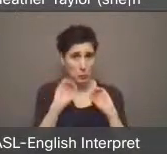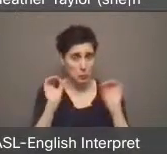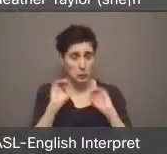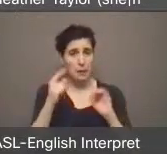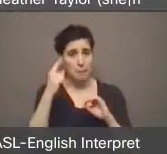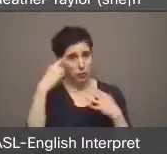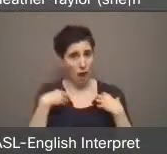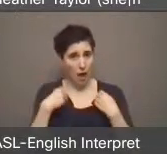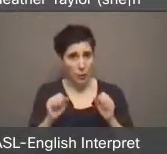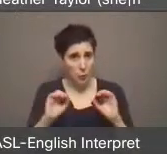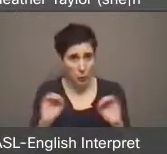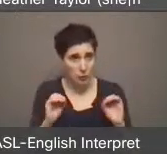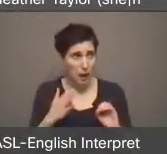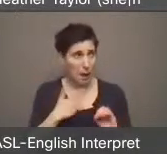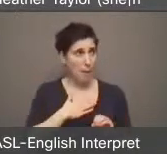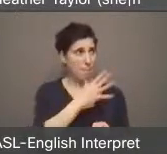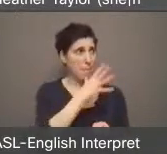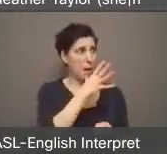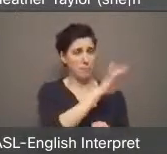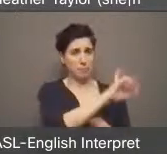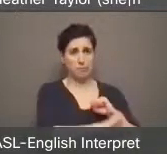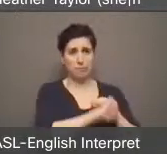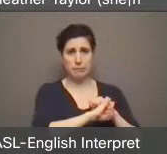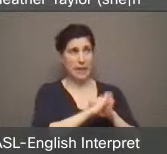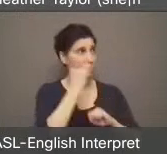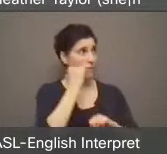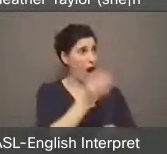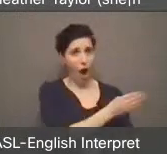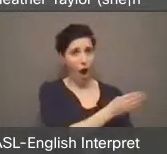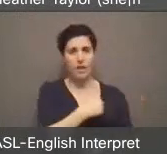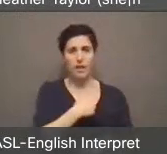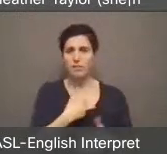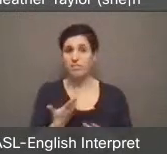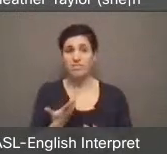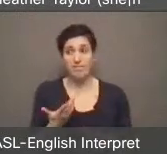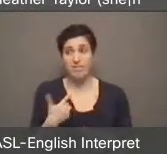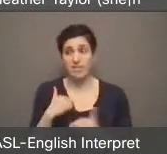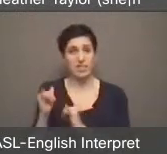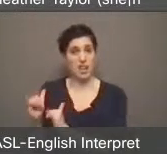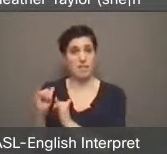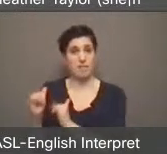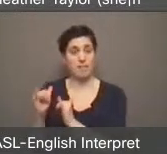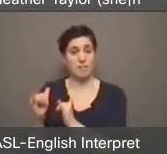It's embarrassing for me, but more importantly, it's embarrassing for the city.